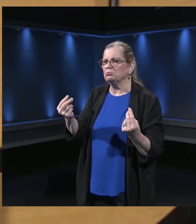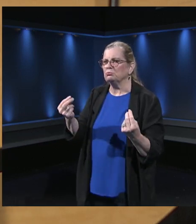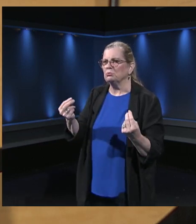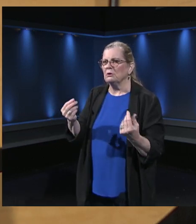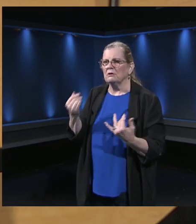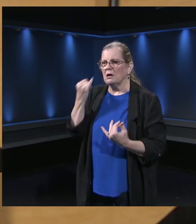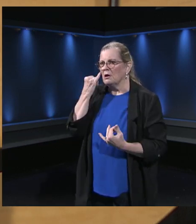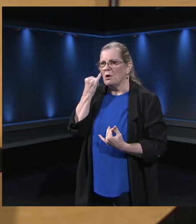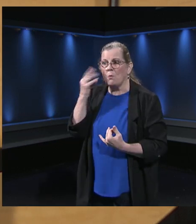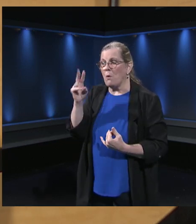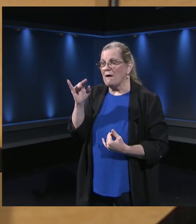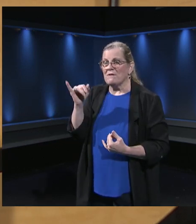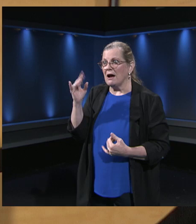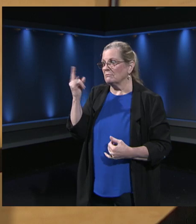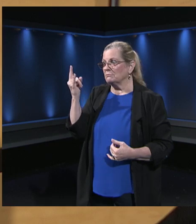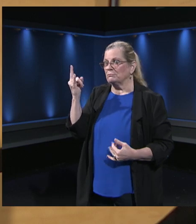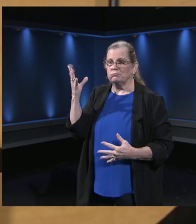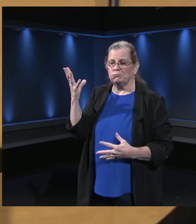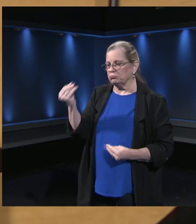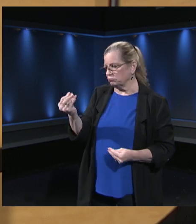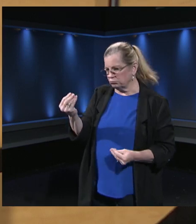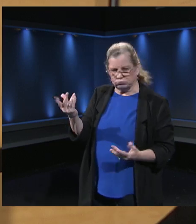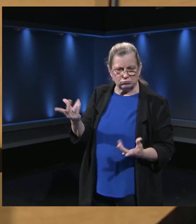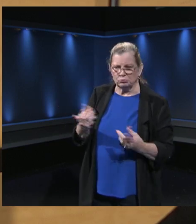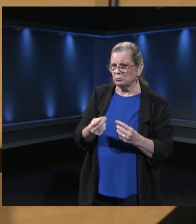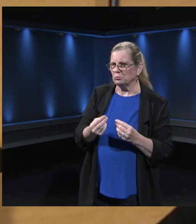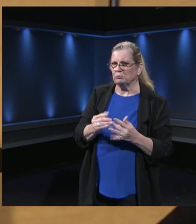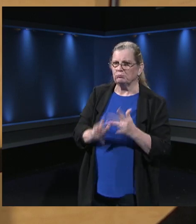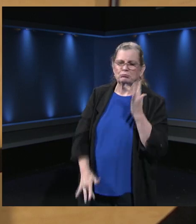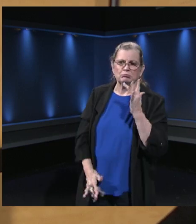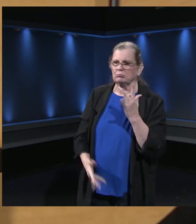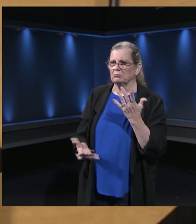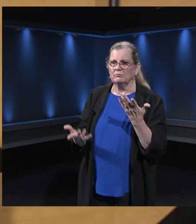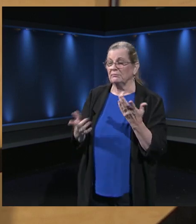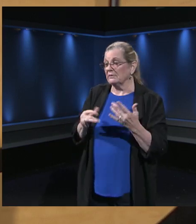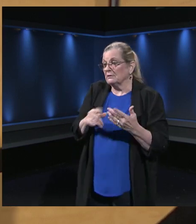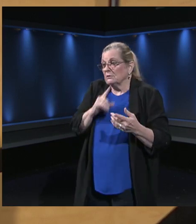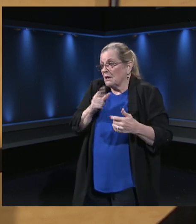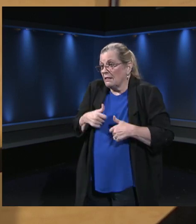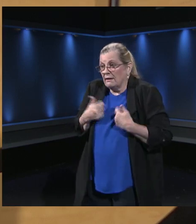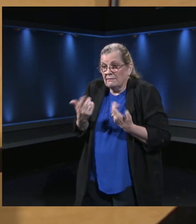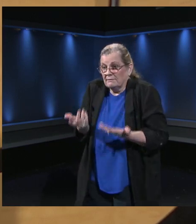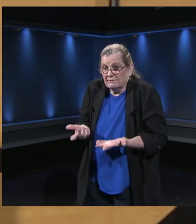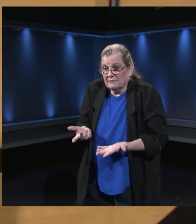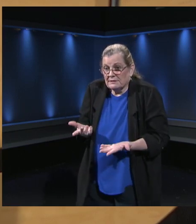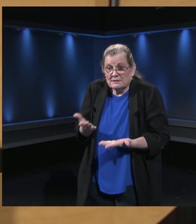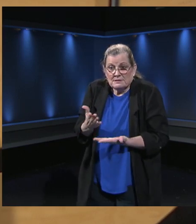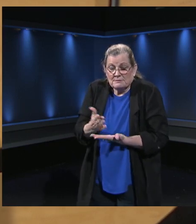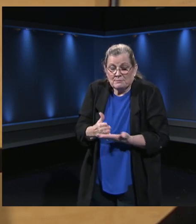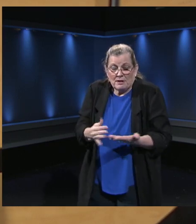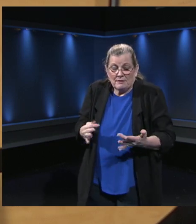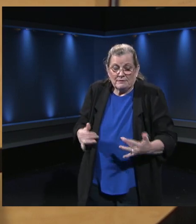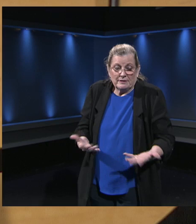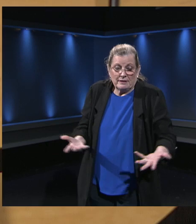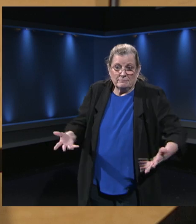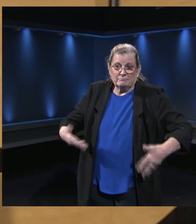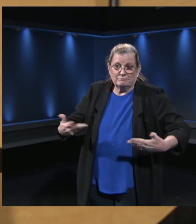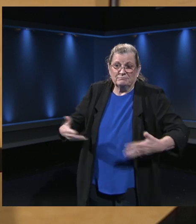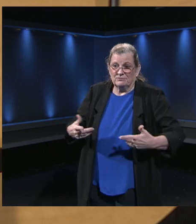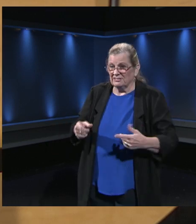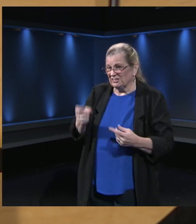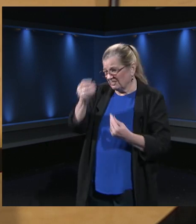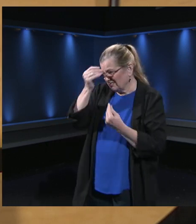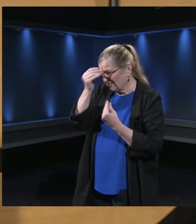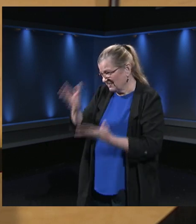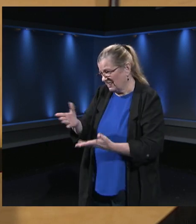are just the realities of working at home and it does. It's part of the it's part of the heart. It's part of the struggle right now. And so